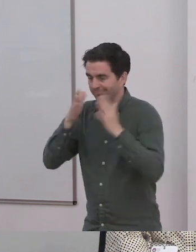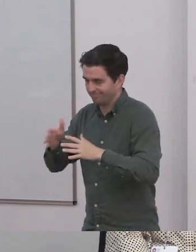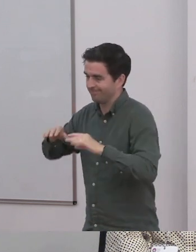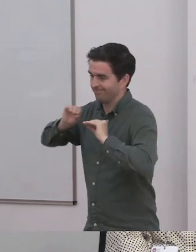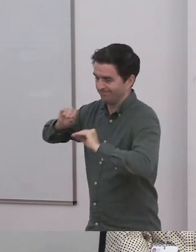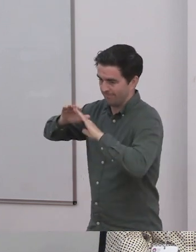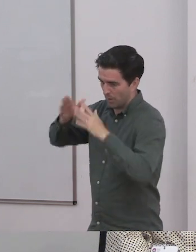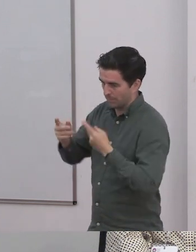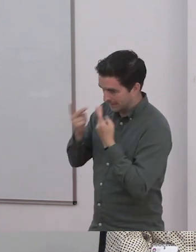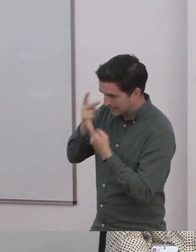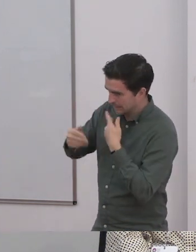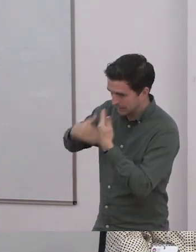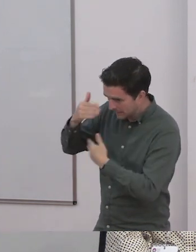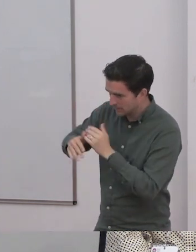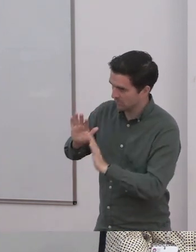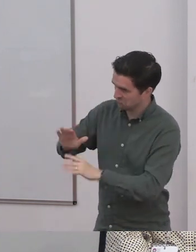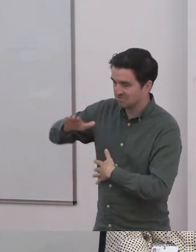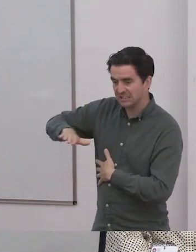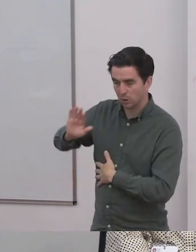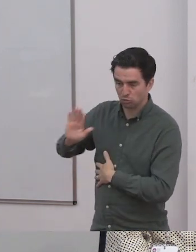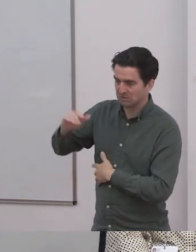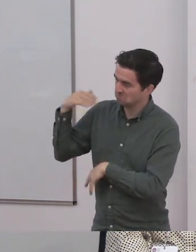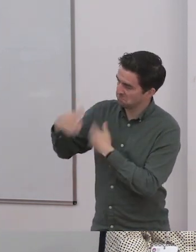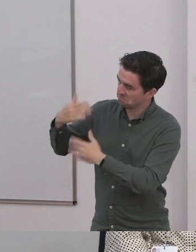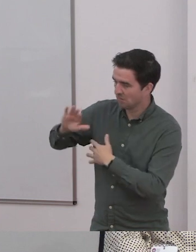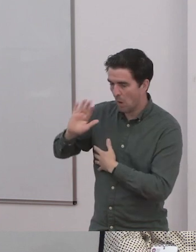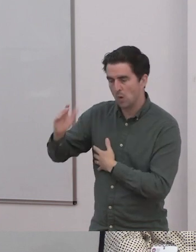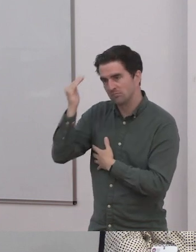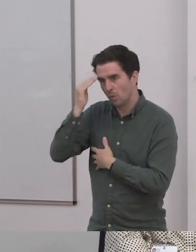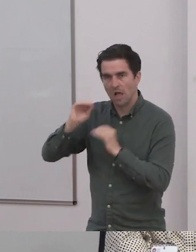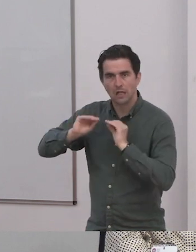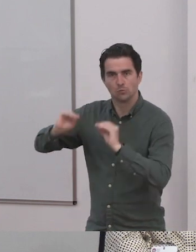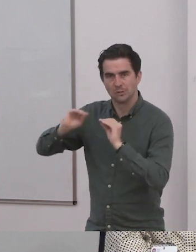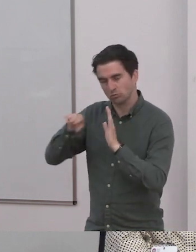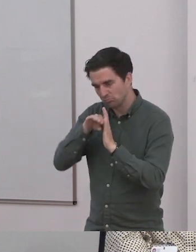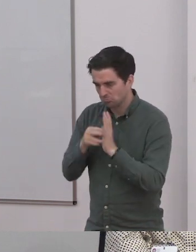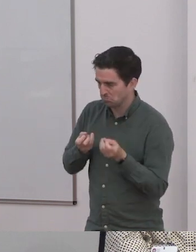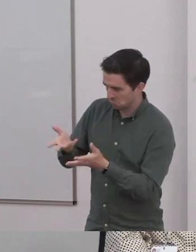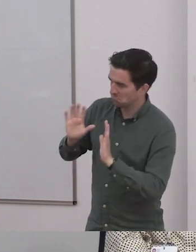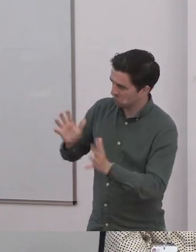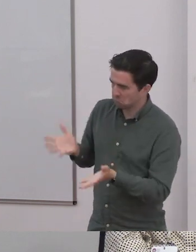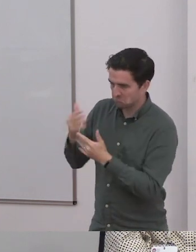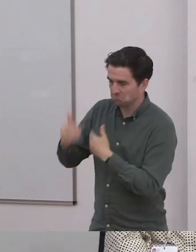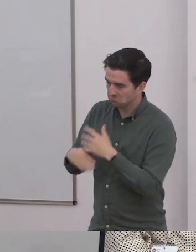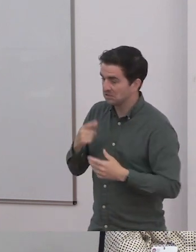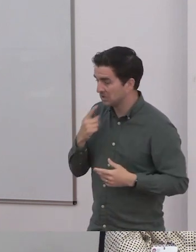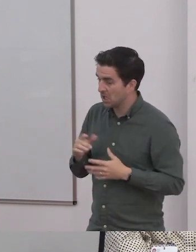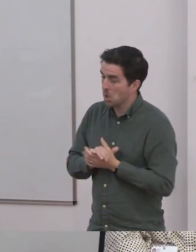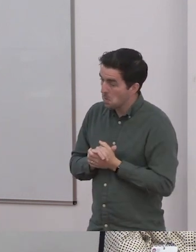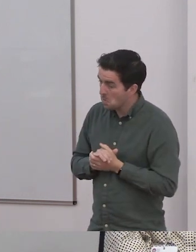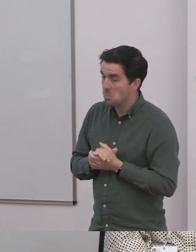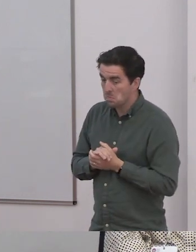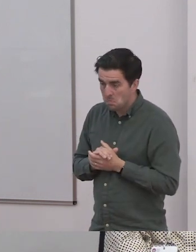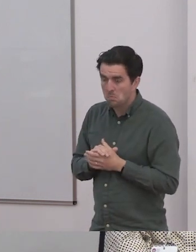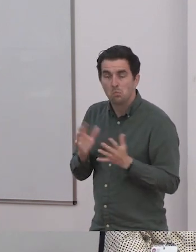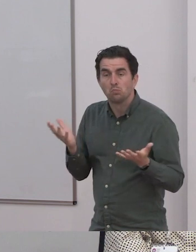two words. Trust children. Nothing could be more simple or more difficult. Difficult because to trust